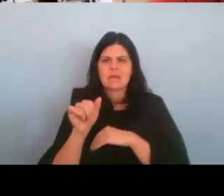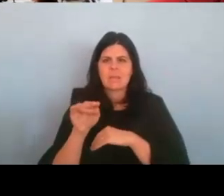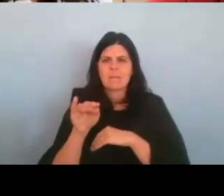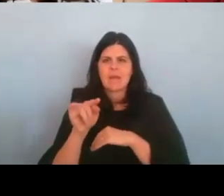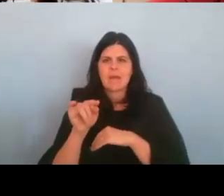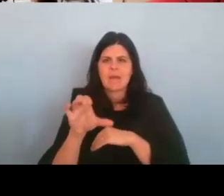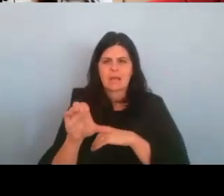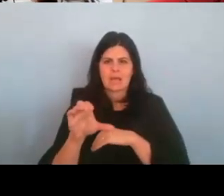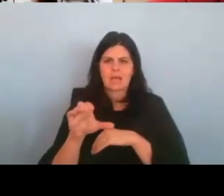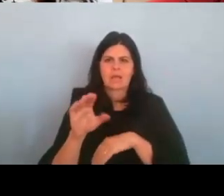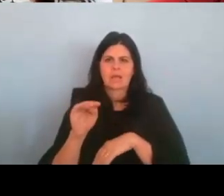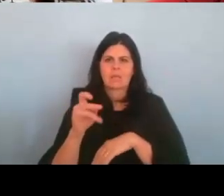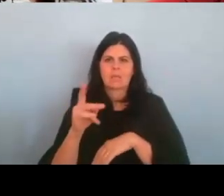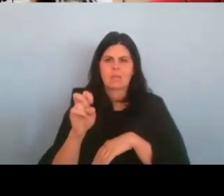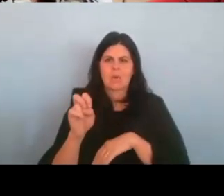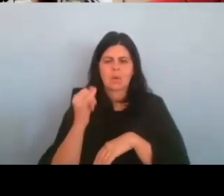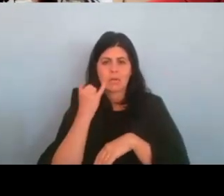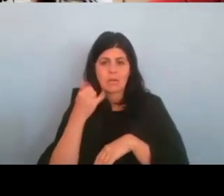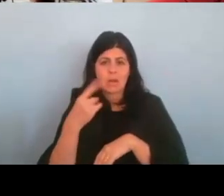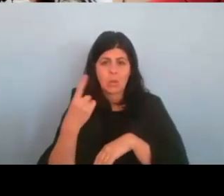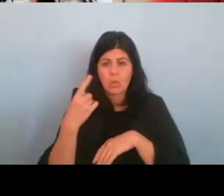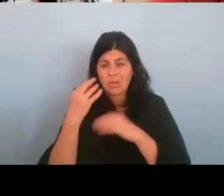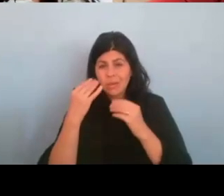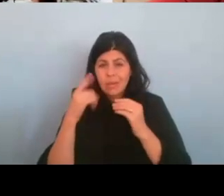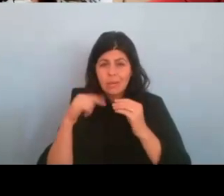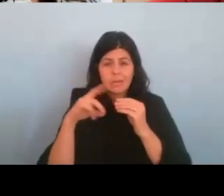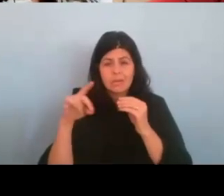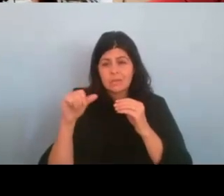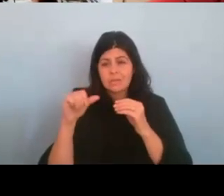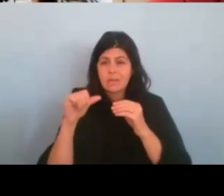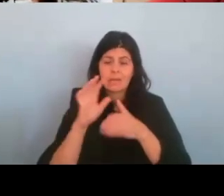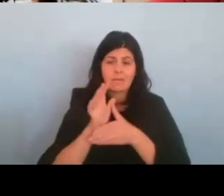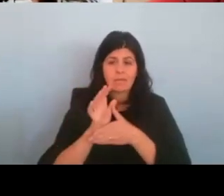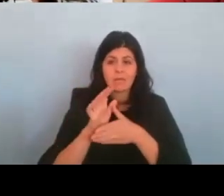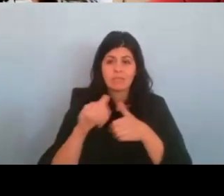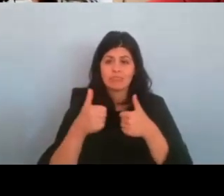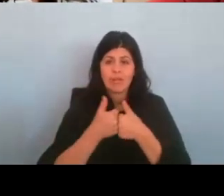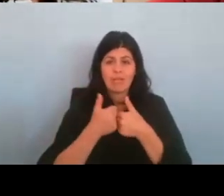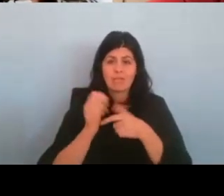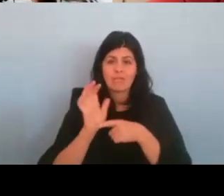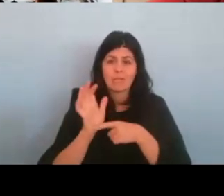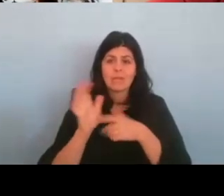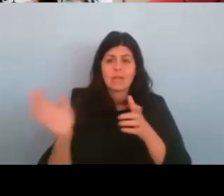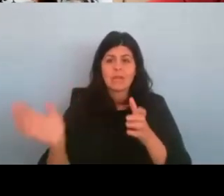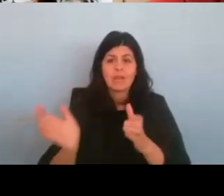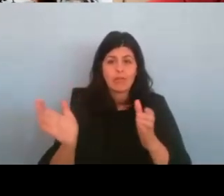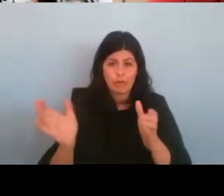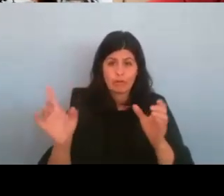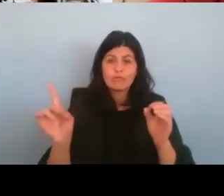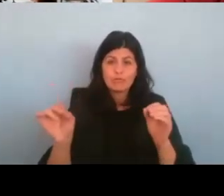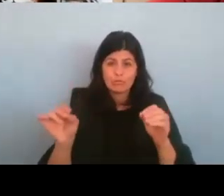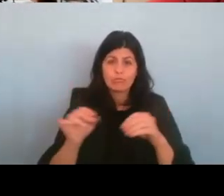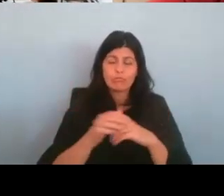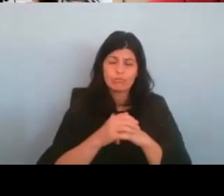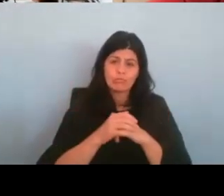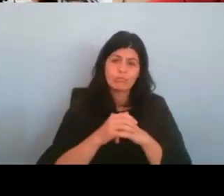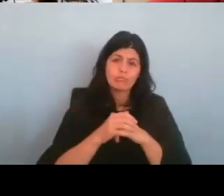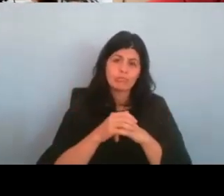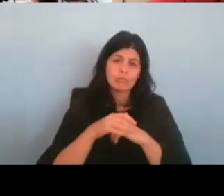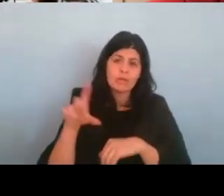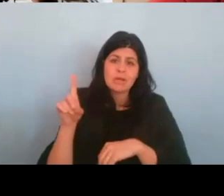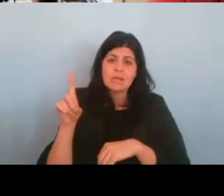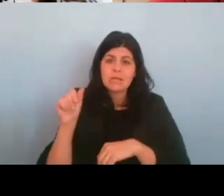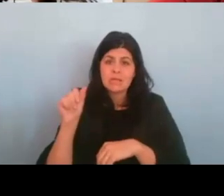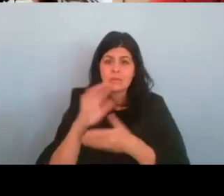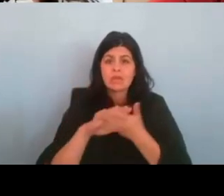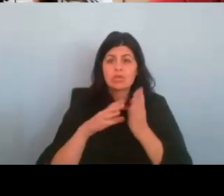considering making a disability film challenge film, we would highly encourage you to do, do so, um, disability stories need